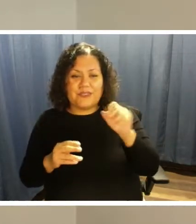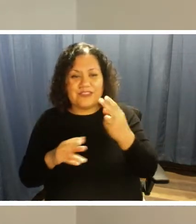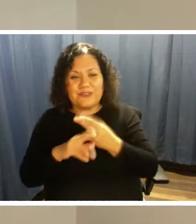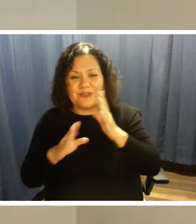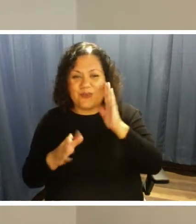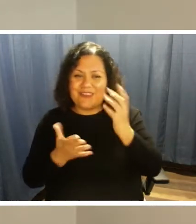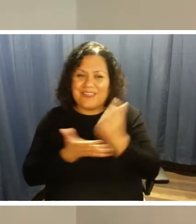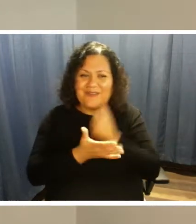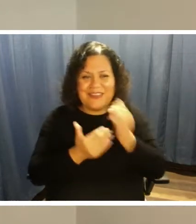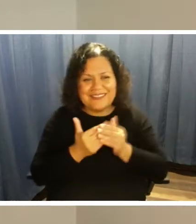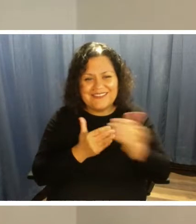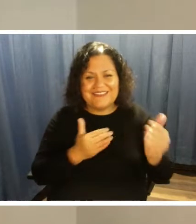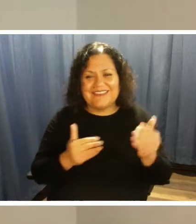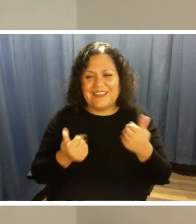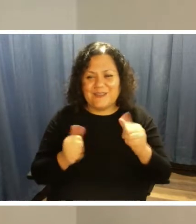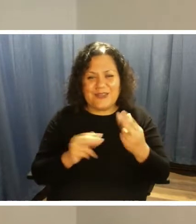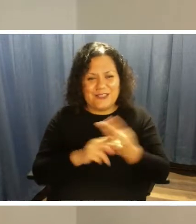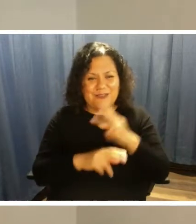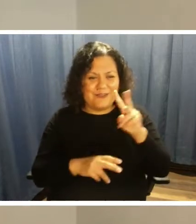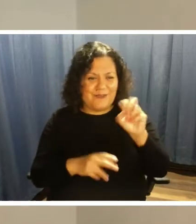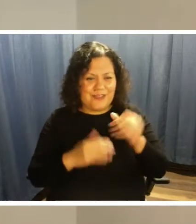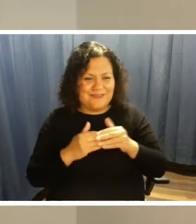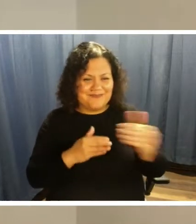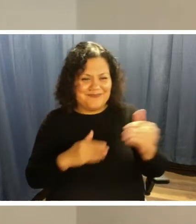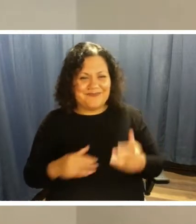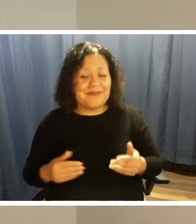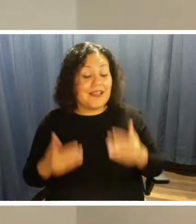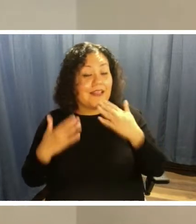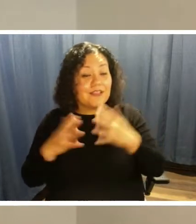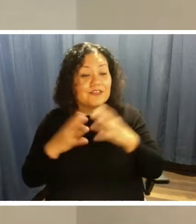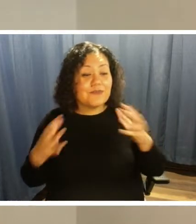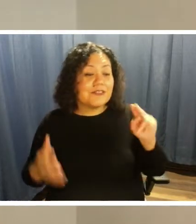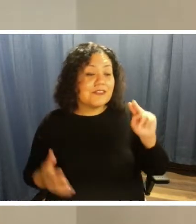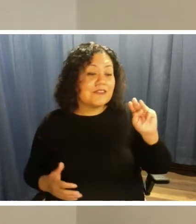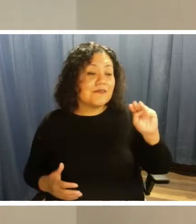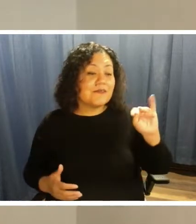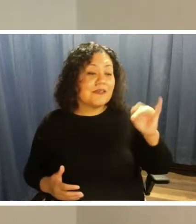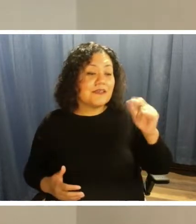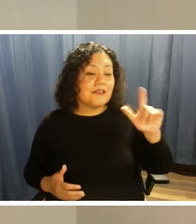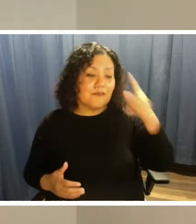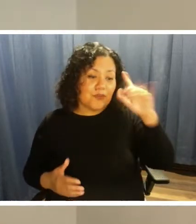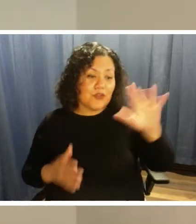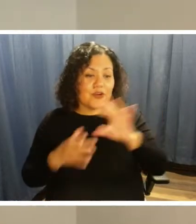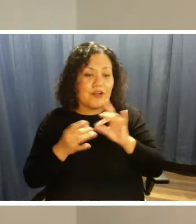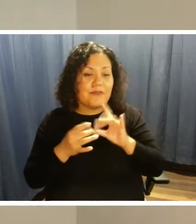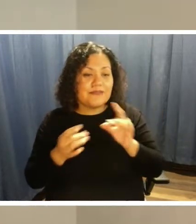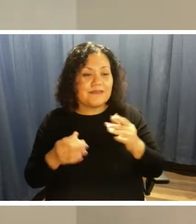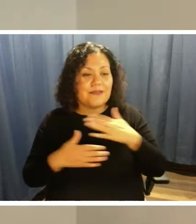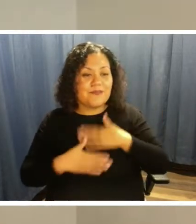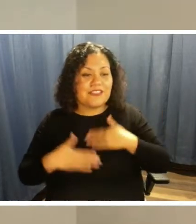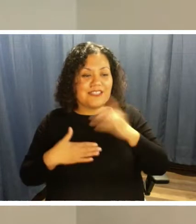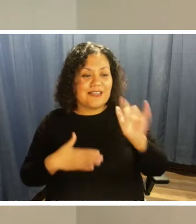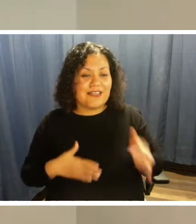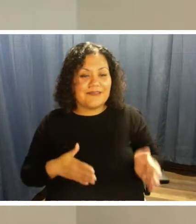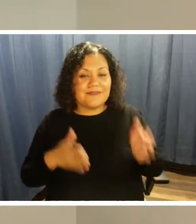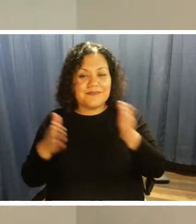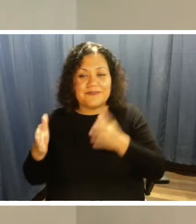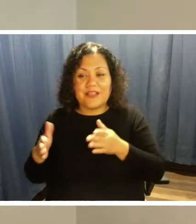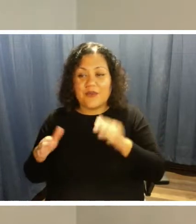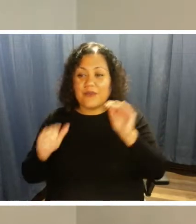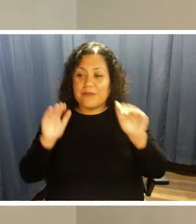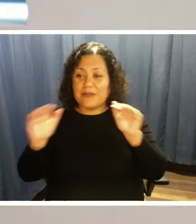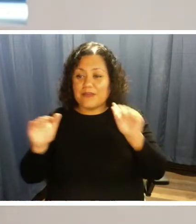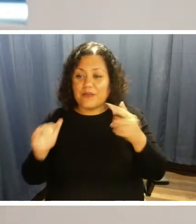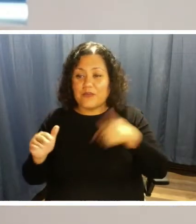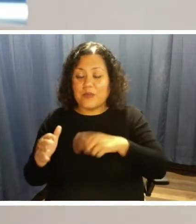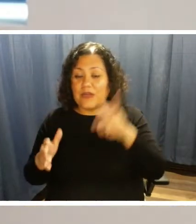of that and try to use it. Thank you so much, Miguel, for your comments. appreciate that. So we'd like to remind you that we want